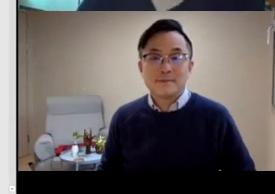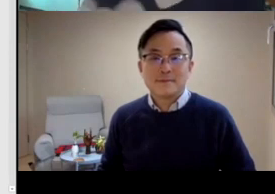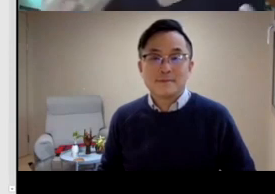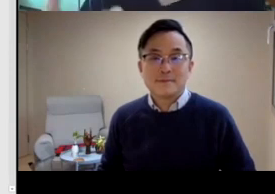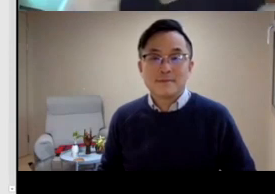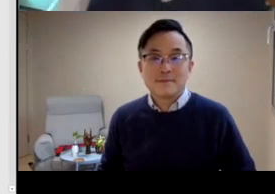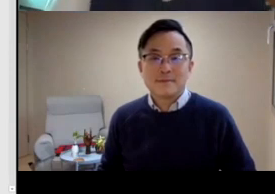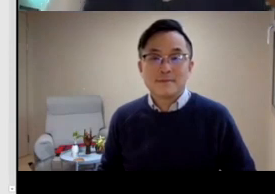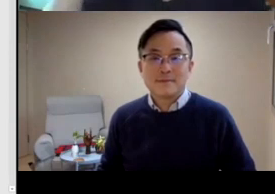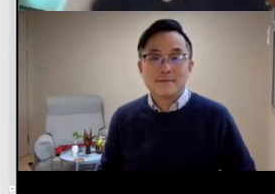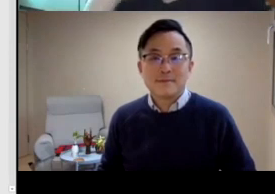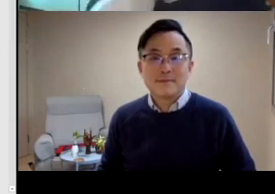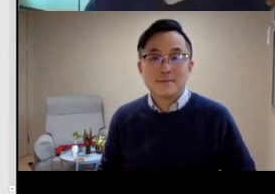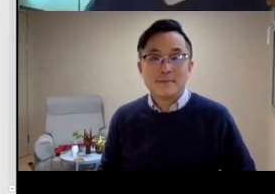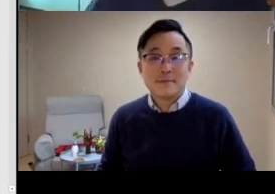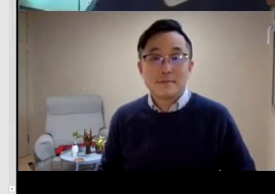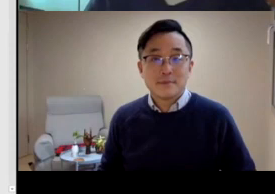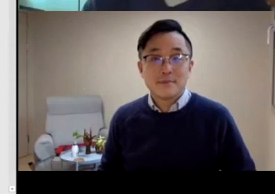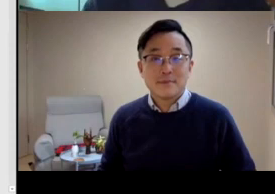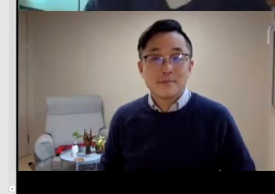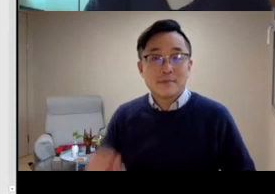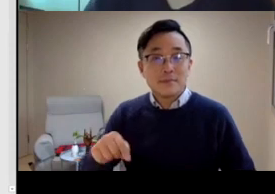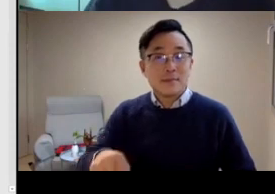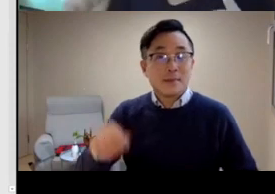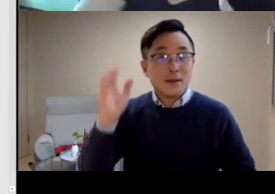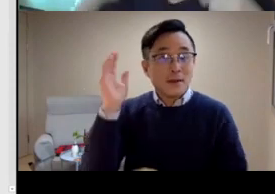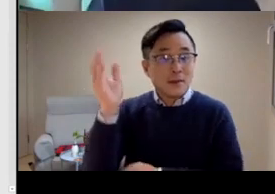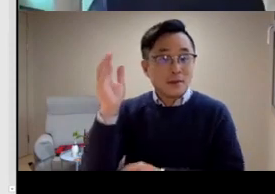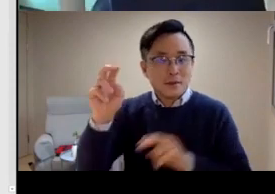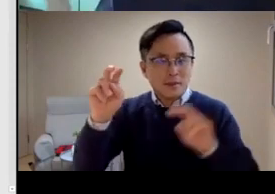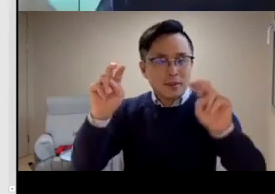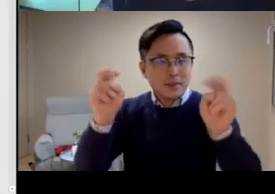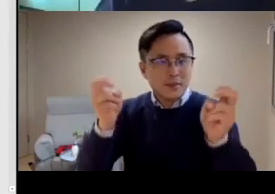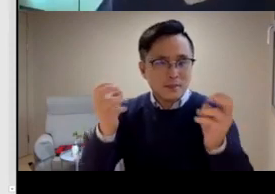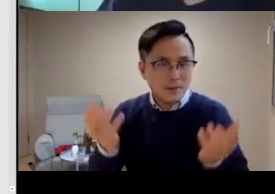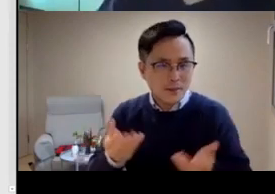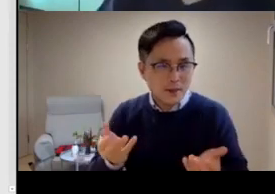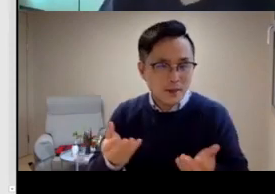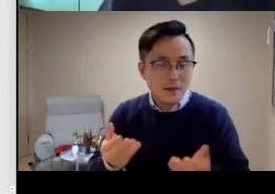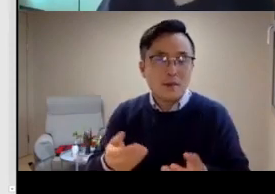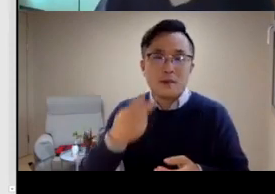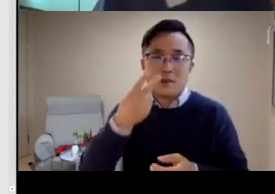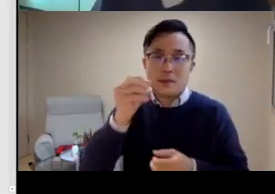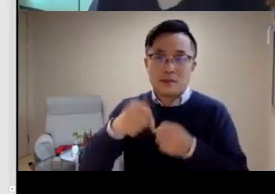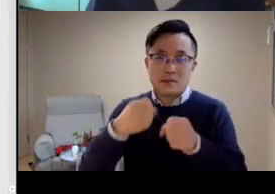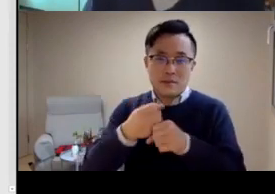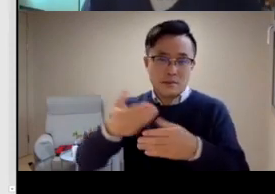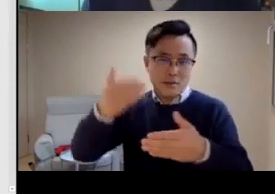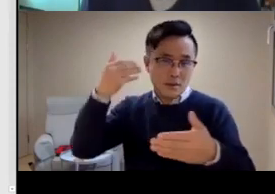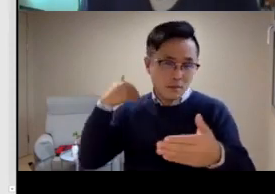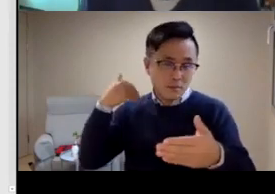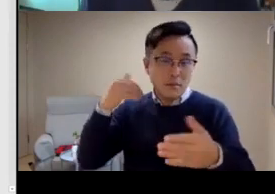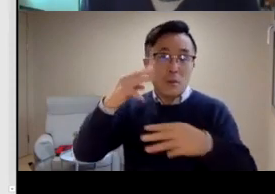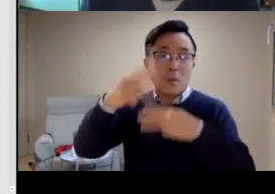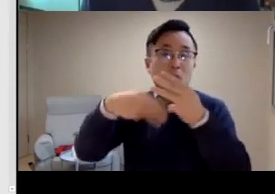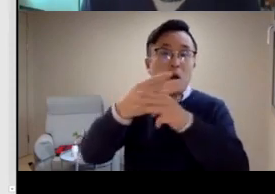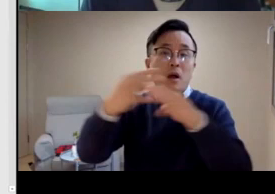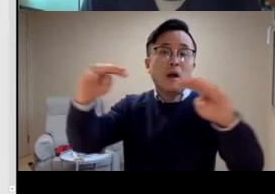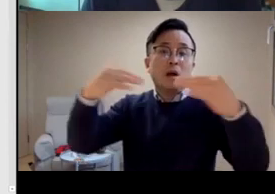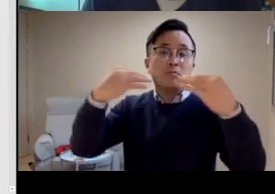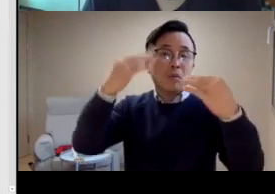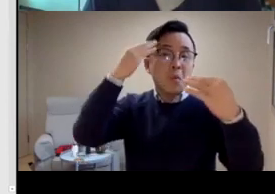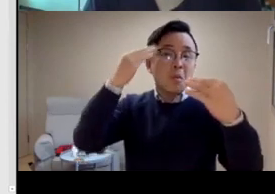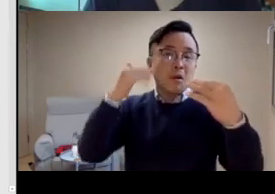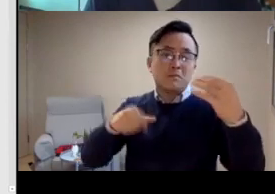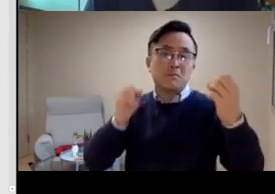and I'm here in Kazakhstan. Our talk today is called From Oblivion